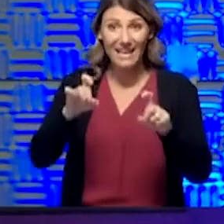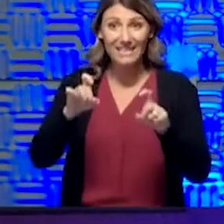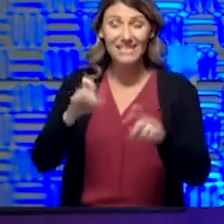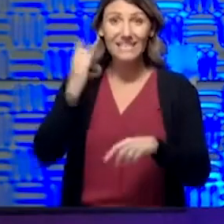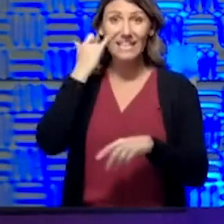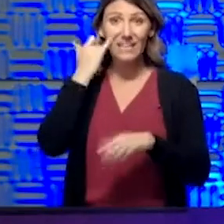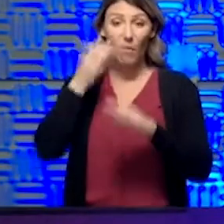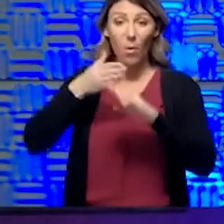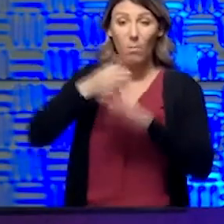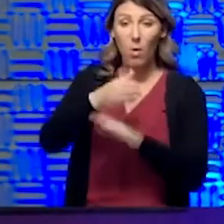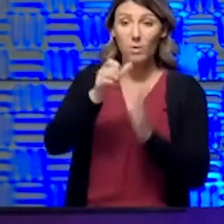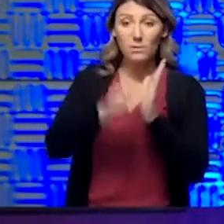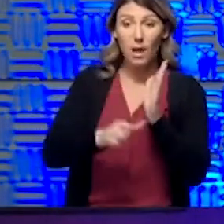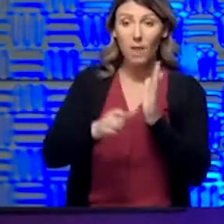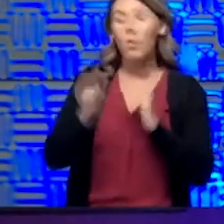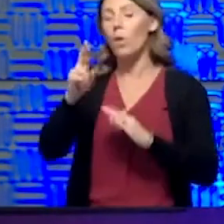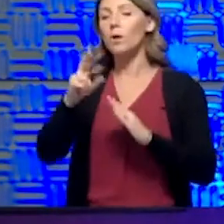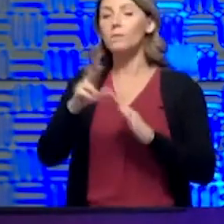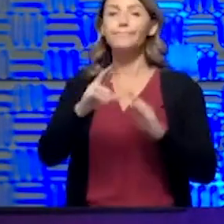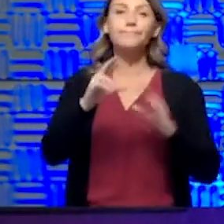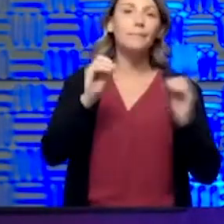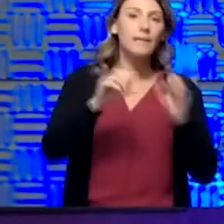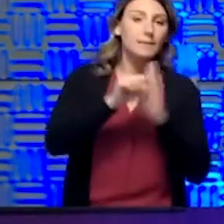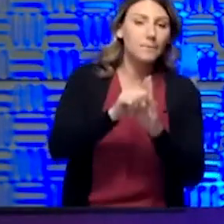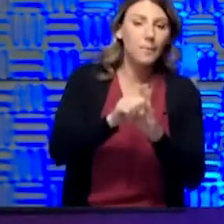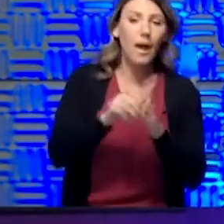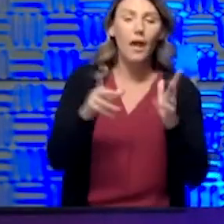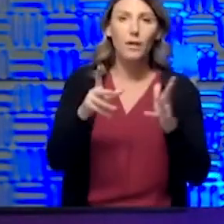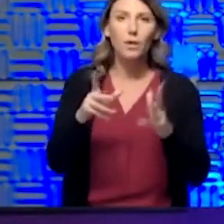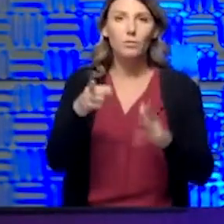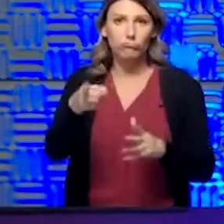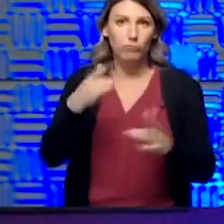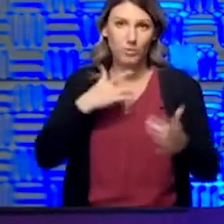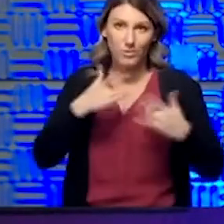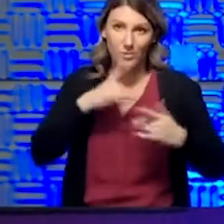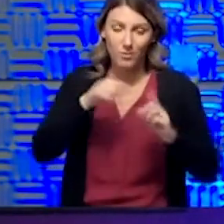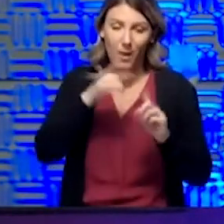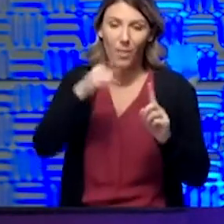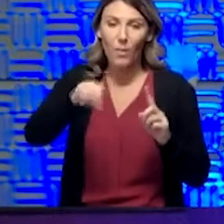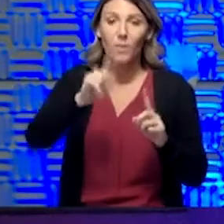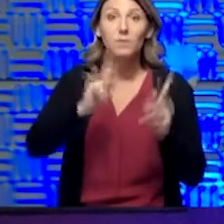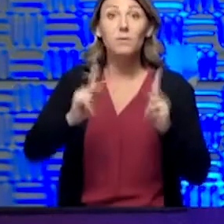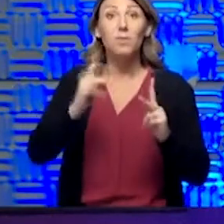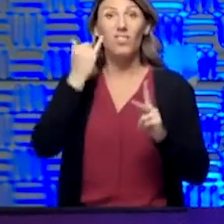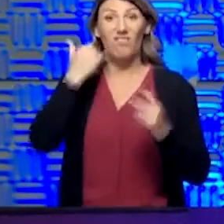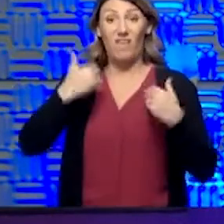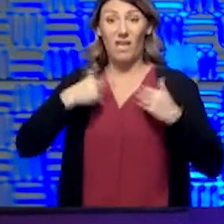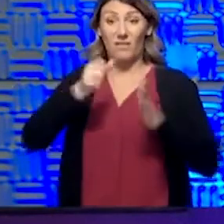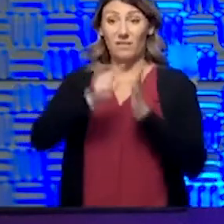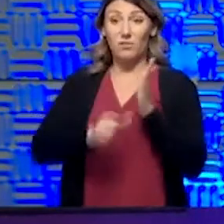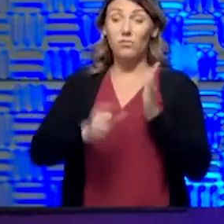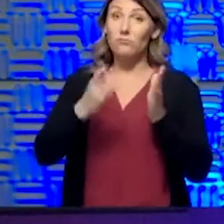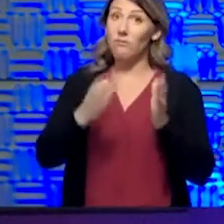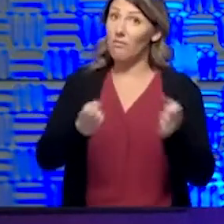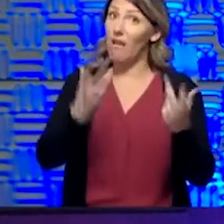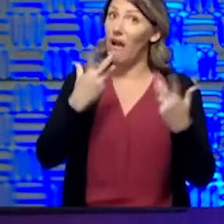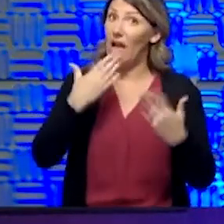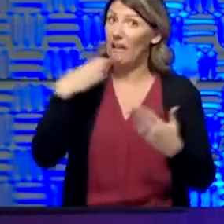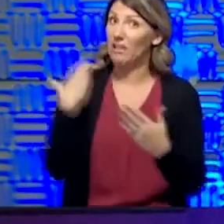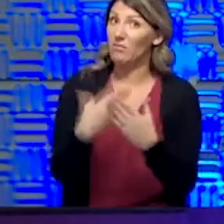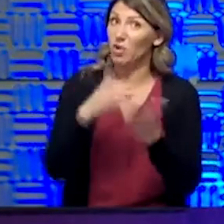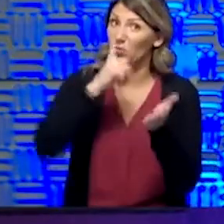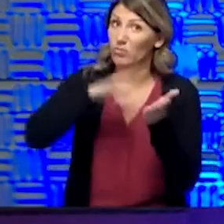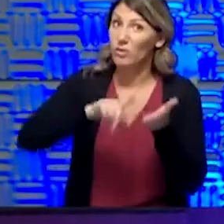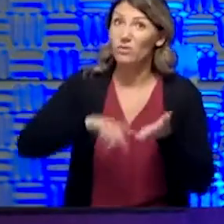asymptomatic, or symptomatic, but, you know, asymptomatic are the ones you're concerned about, if they have surgery, there's a lot of good data out there that says they don't do very